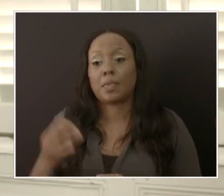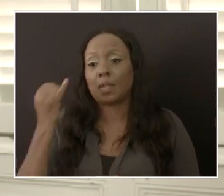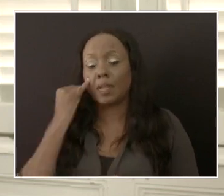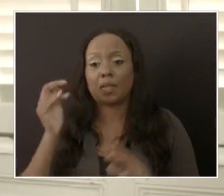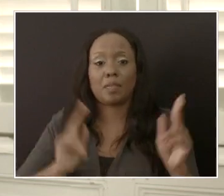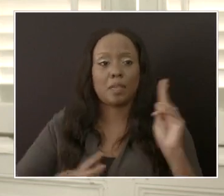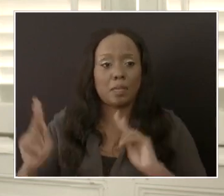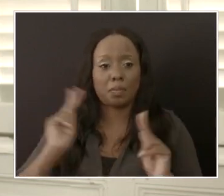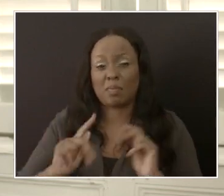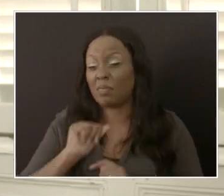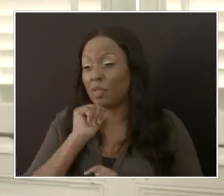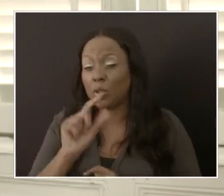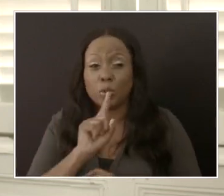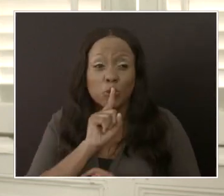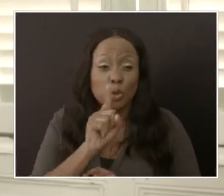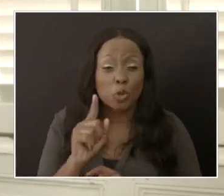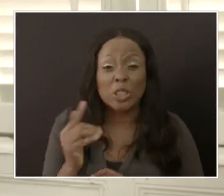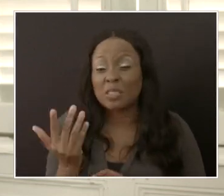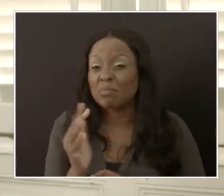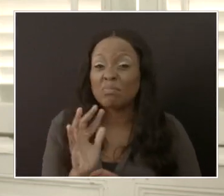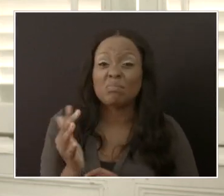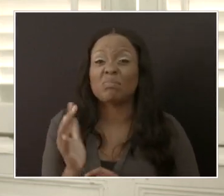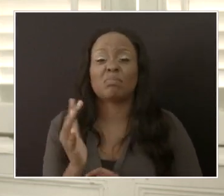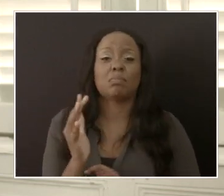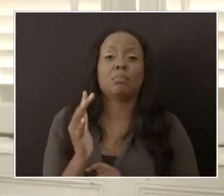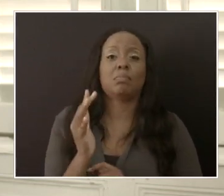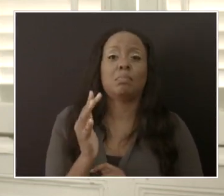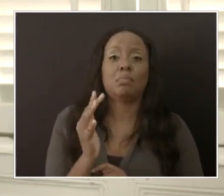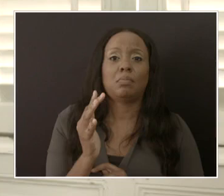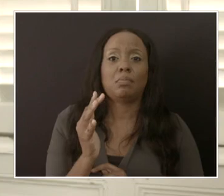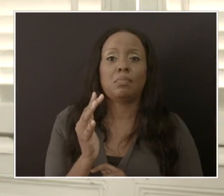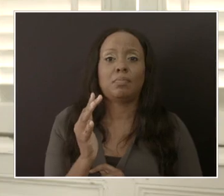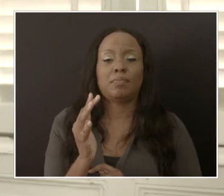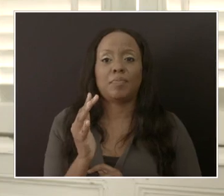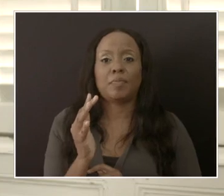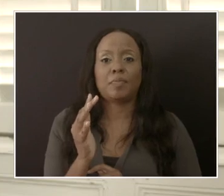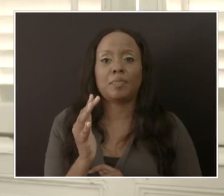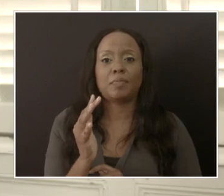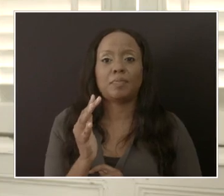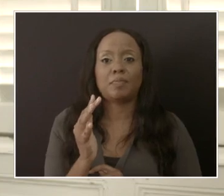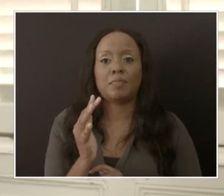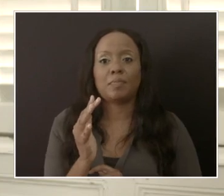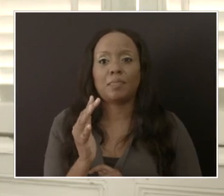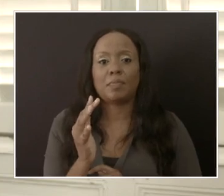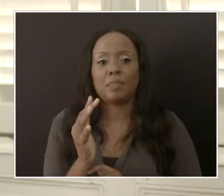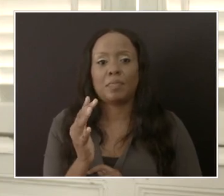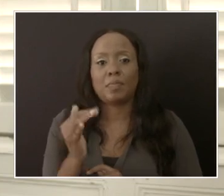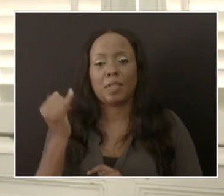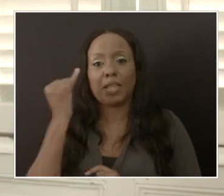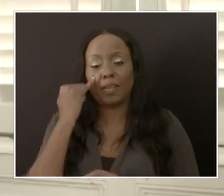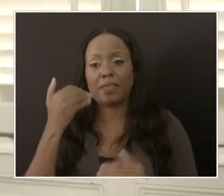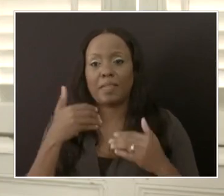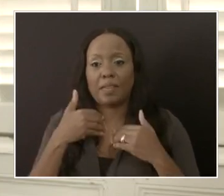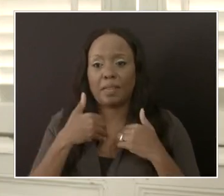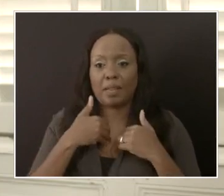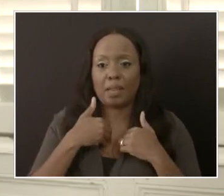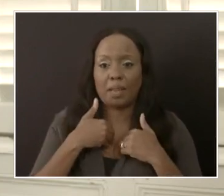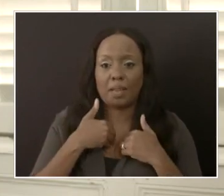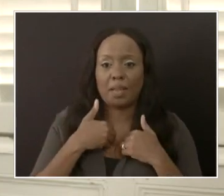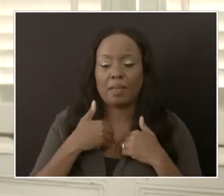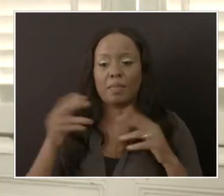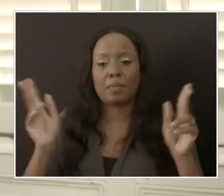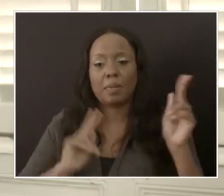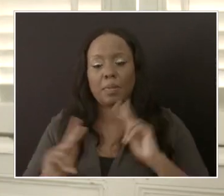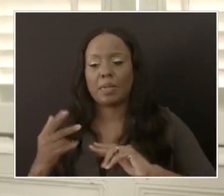as to whether or not they have permission to isolate persons at their hotels,